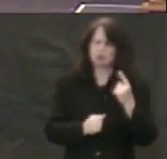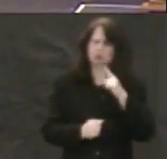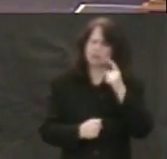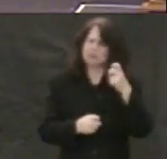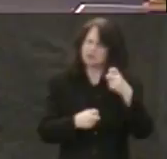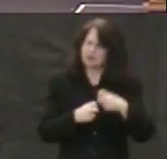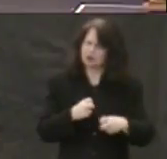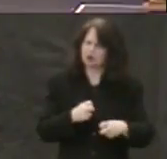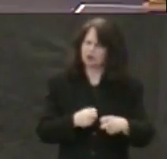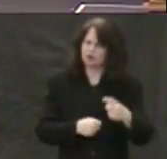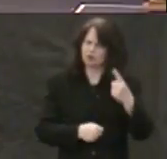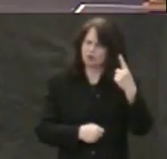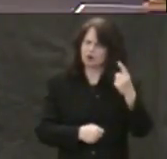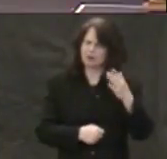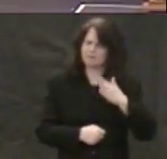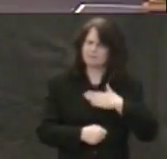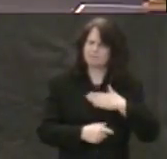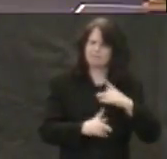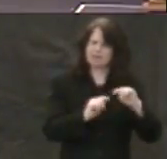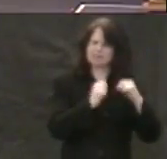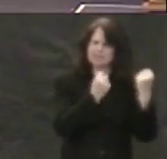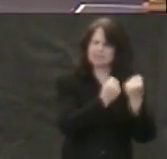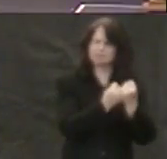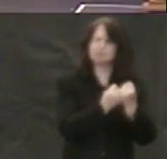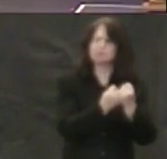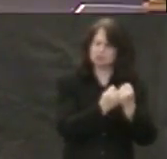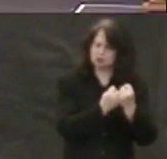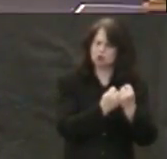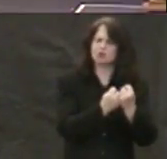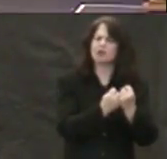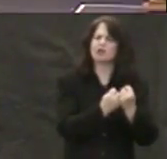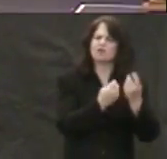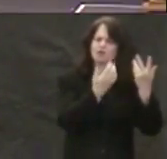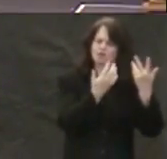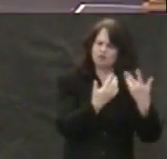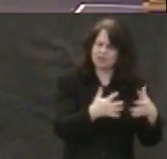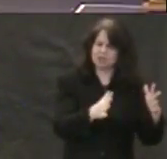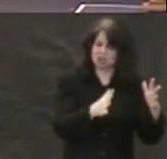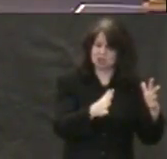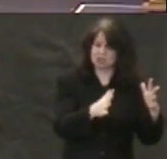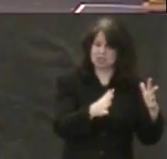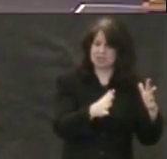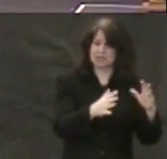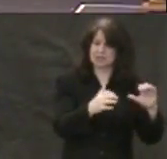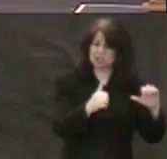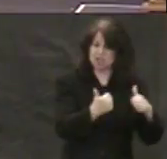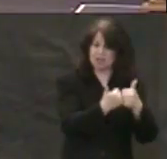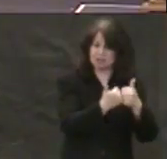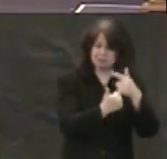for my team to complete the challenge because we had skipped a few steps.